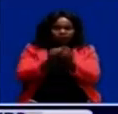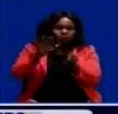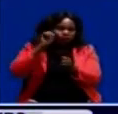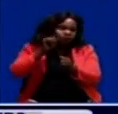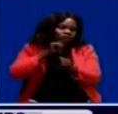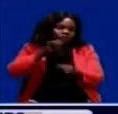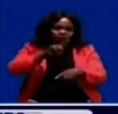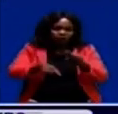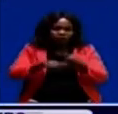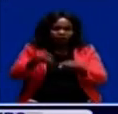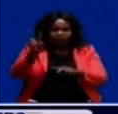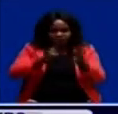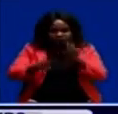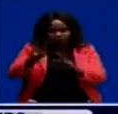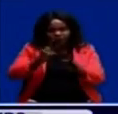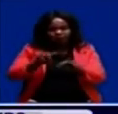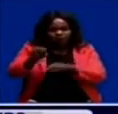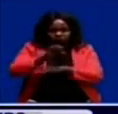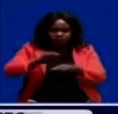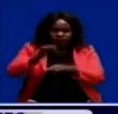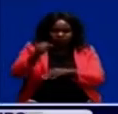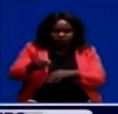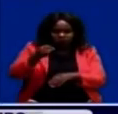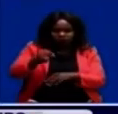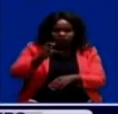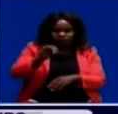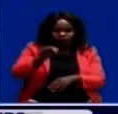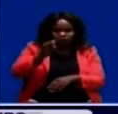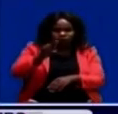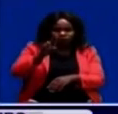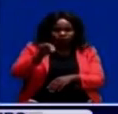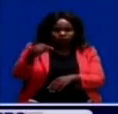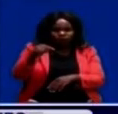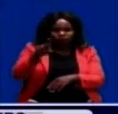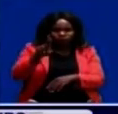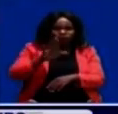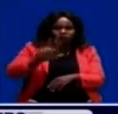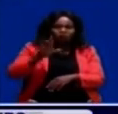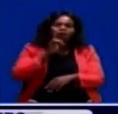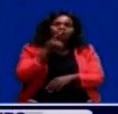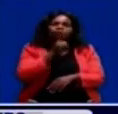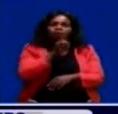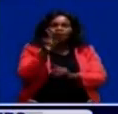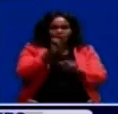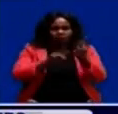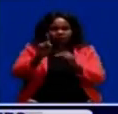Elizabeth Peary, paid a courtesy call on Senior Chief Ndungu of the Luvale people of Zambezi District.